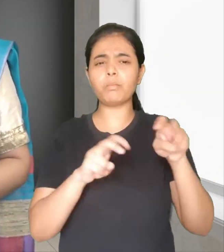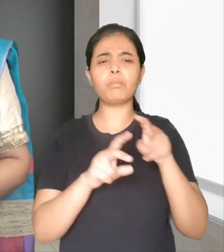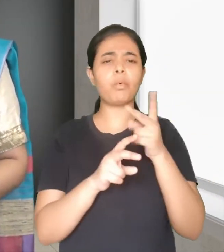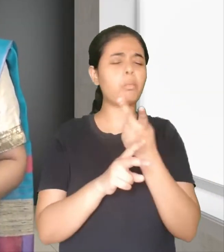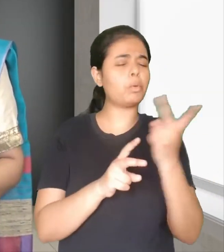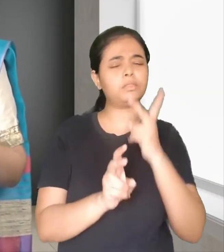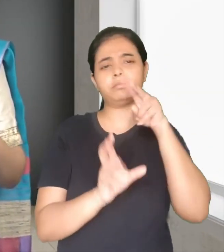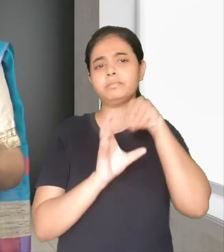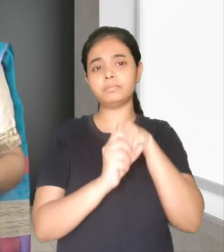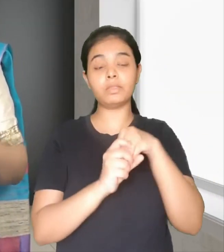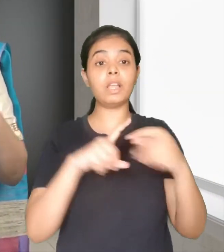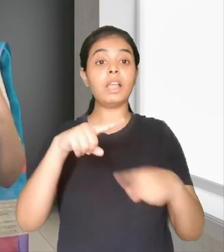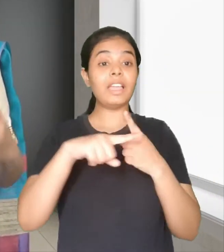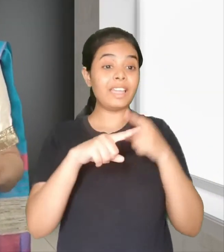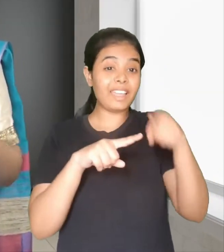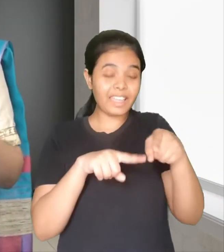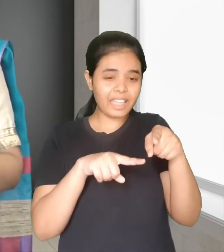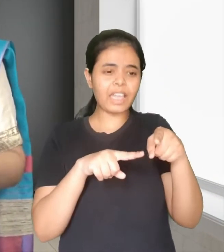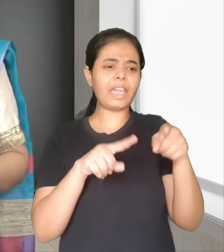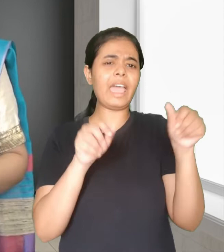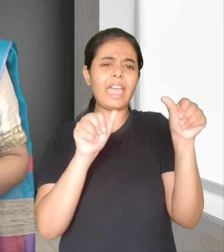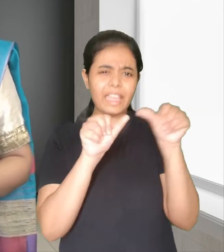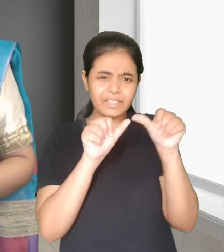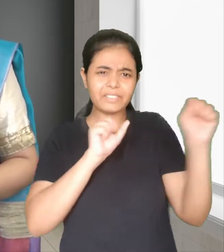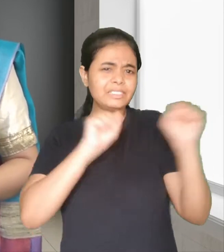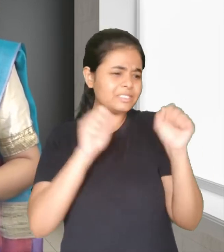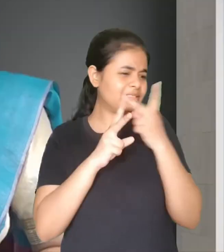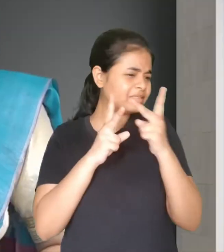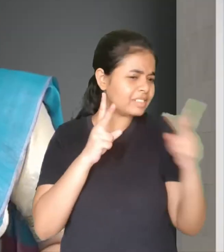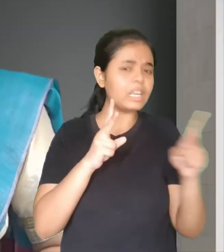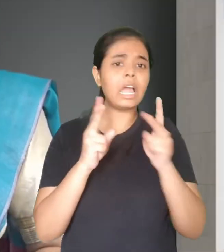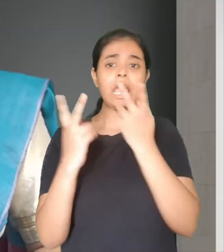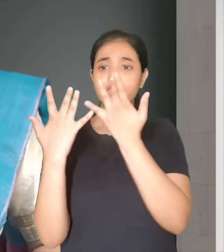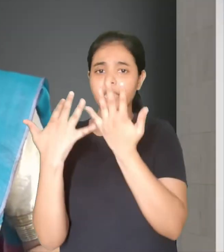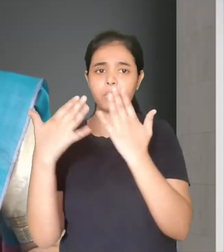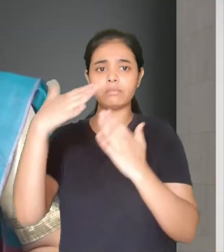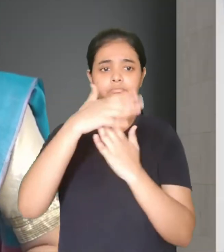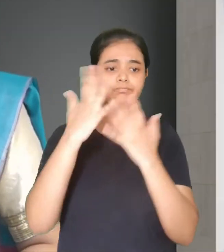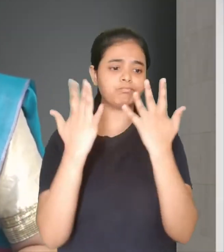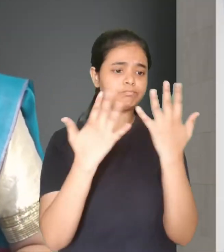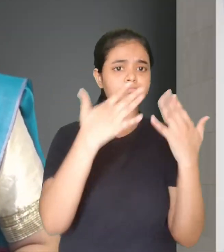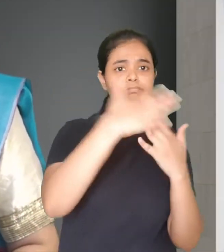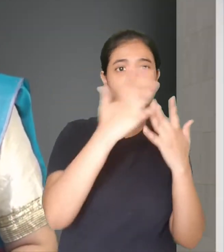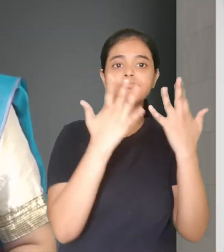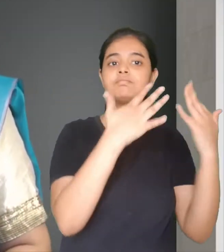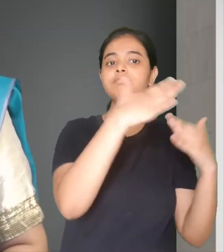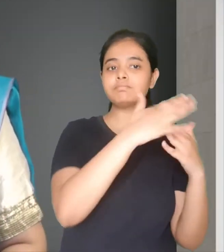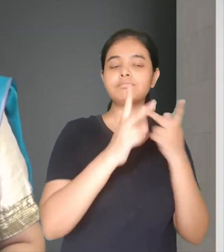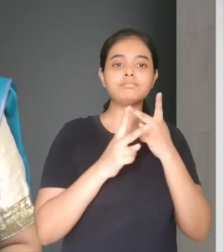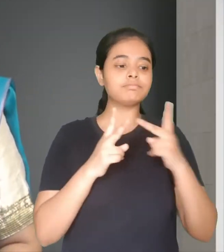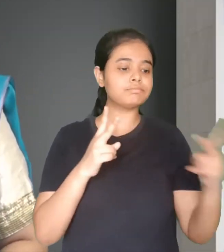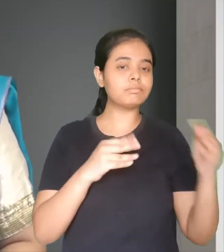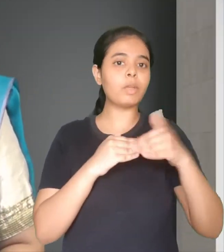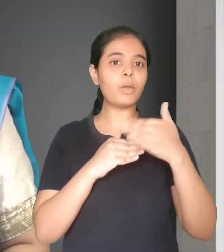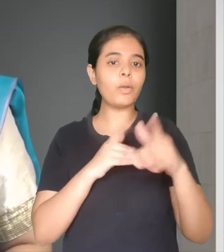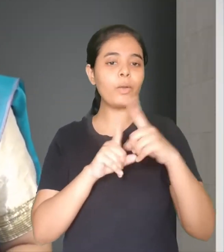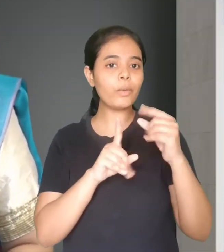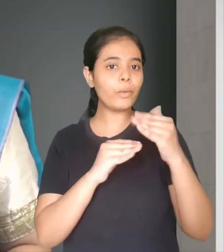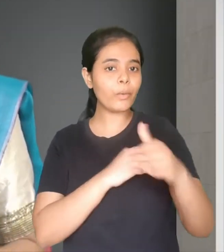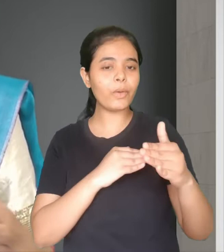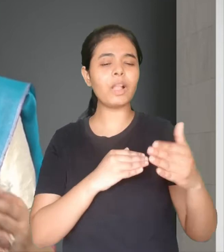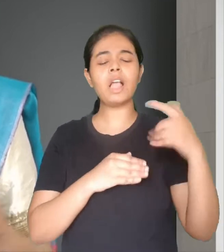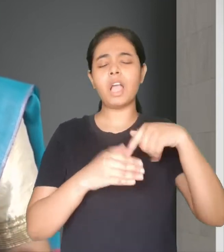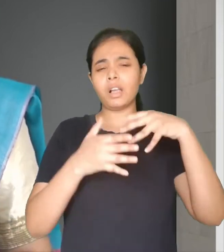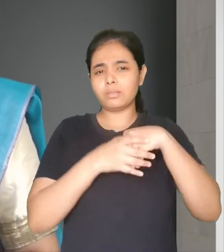should be performed in bouts of at least 10 minutes duration. Muscle strengthening activities that involve major muscles